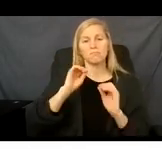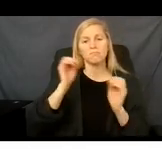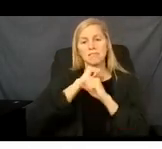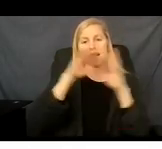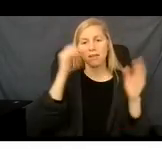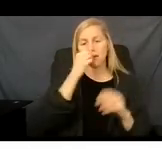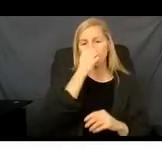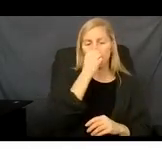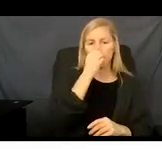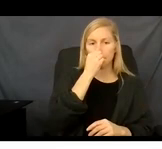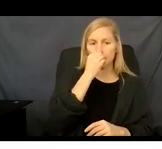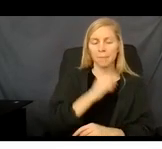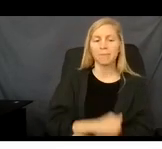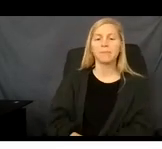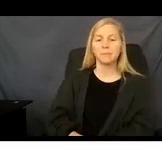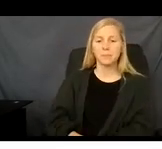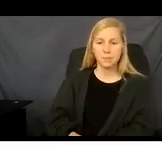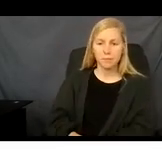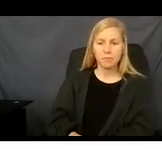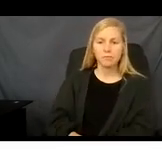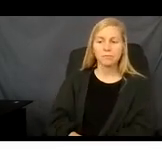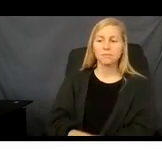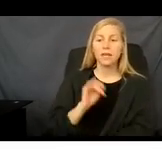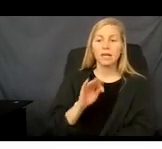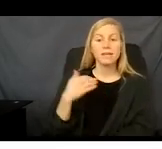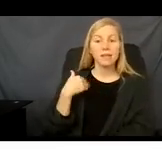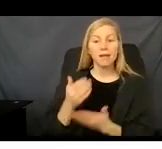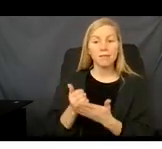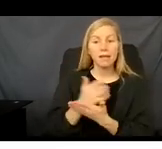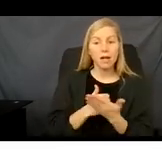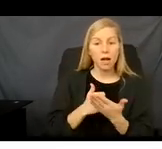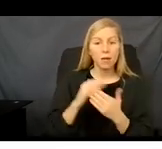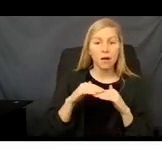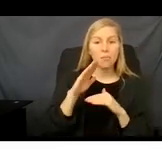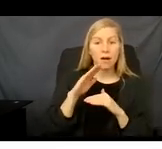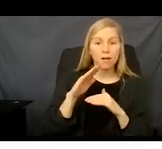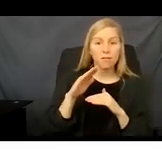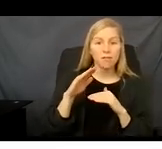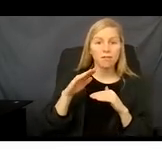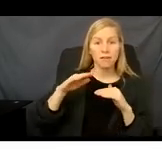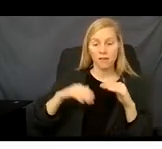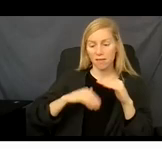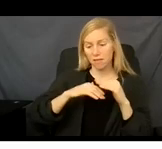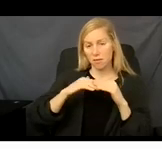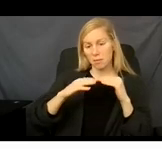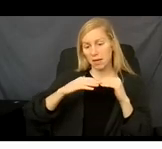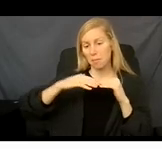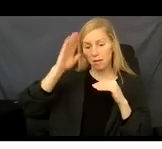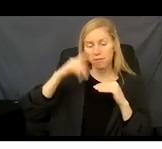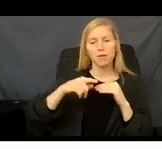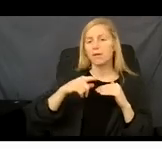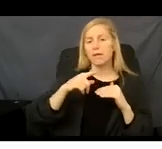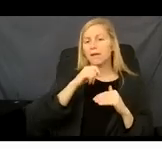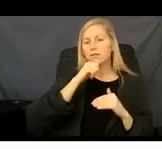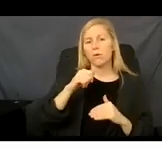limit for Medicaid. If they have income above the limit for Medicaid, then they do not qualify for the other